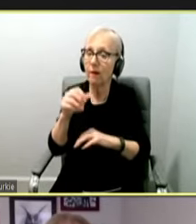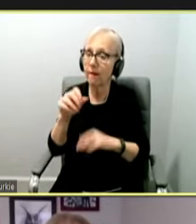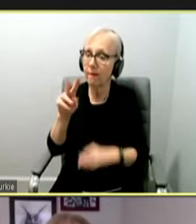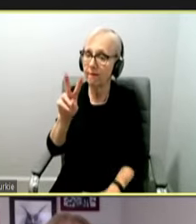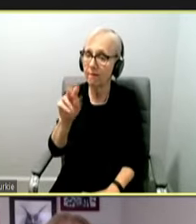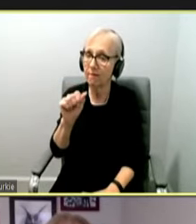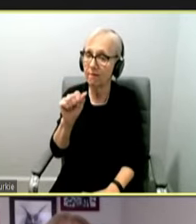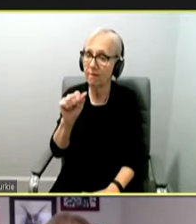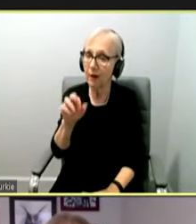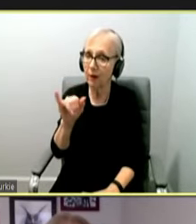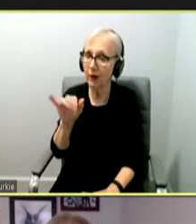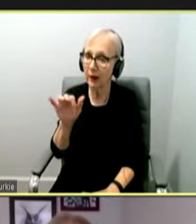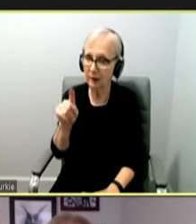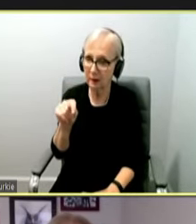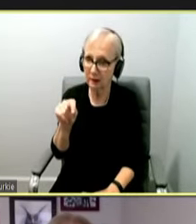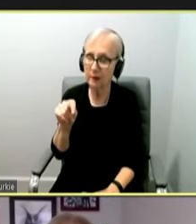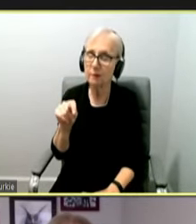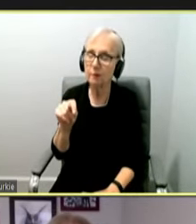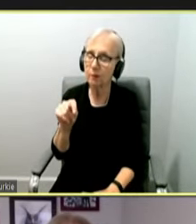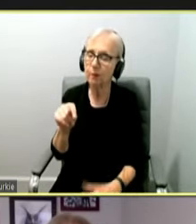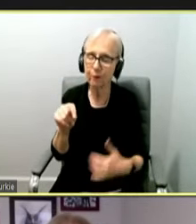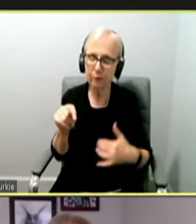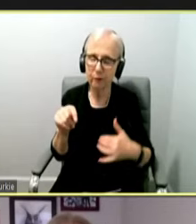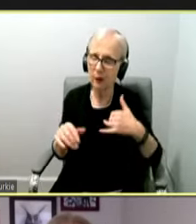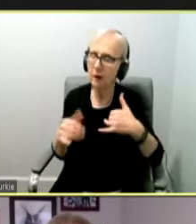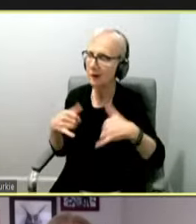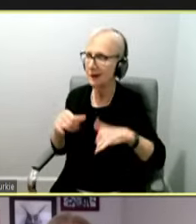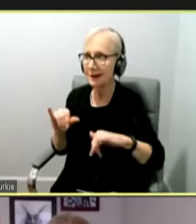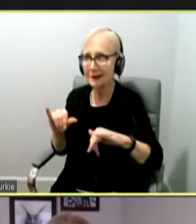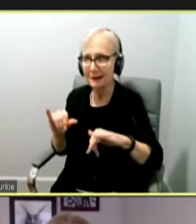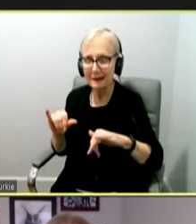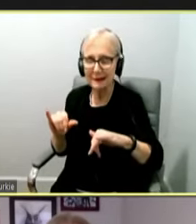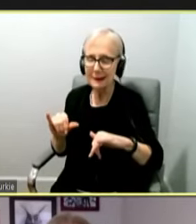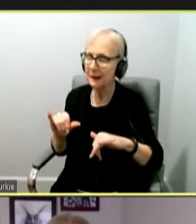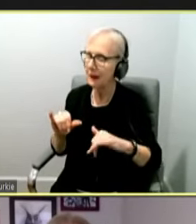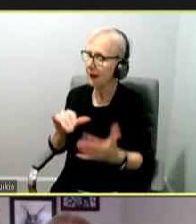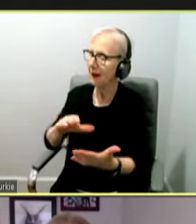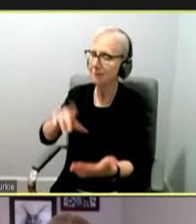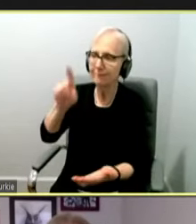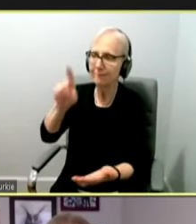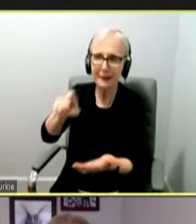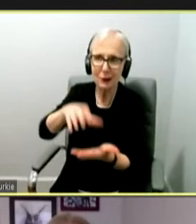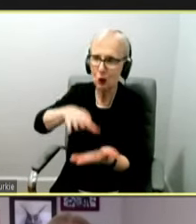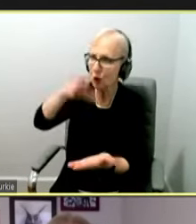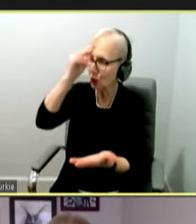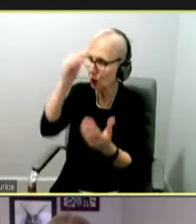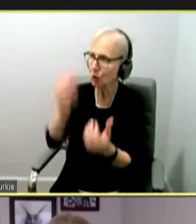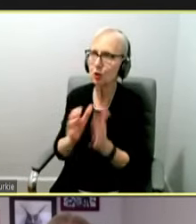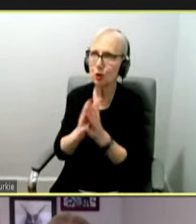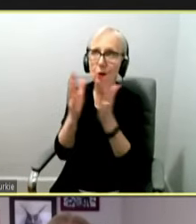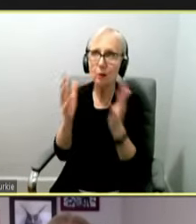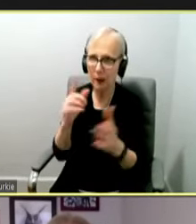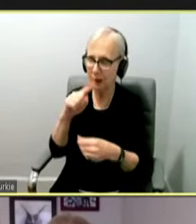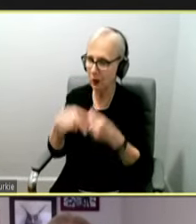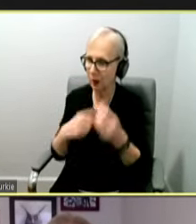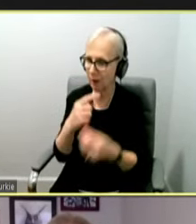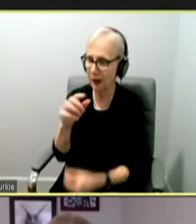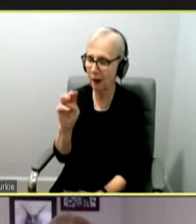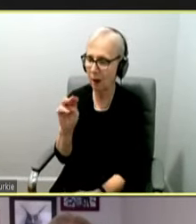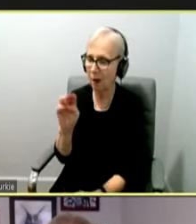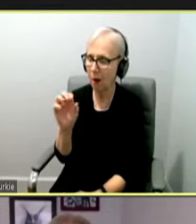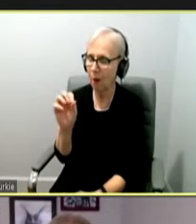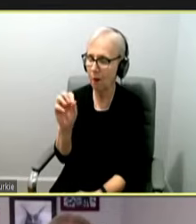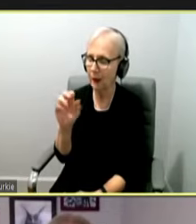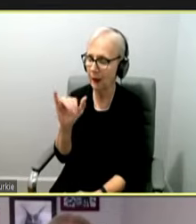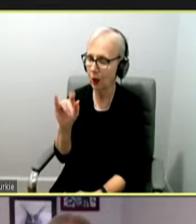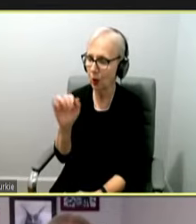Yeah, the we still have a lot to learn about Omicron, but what we continue to see is